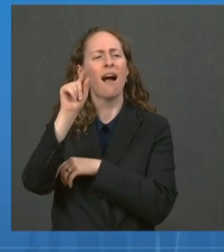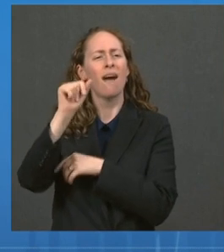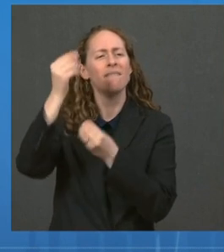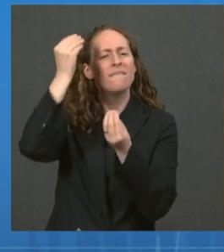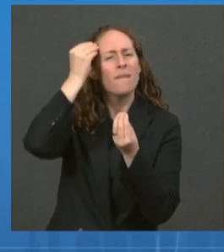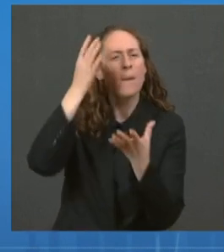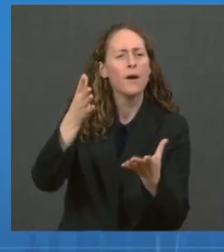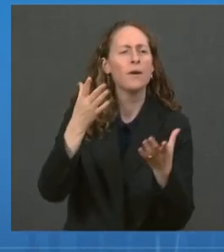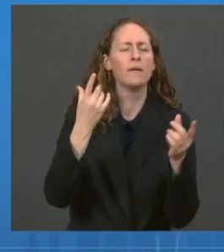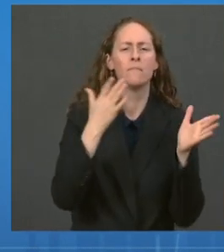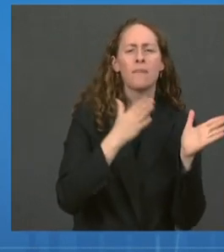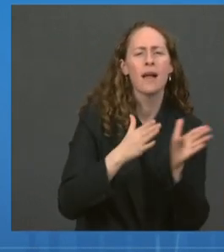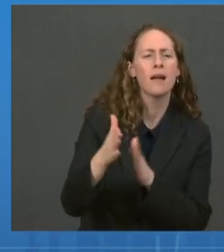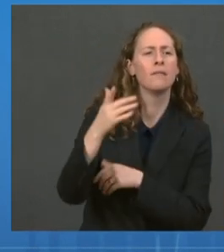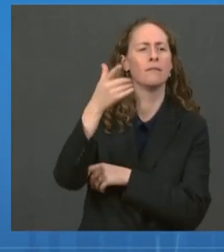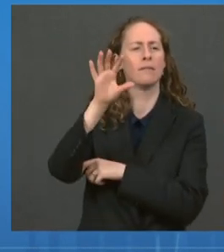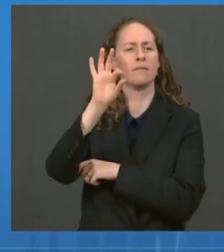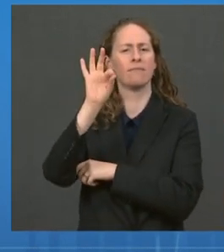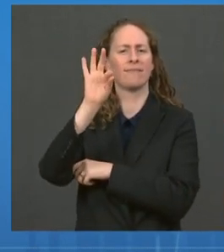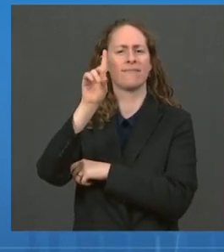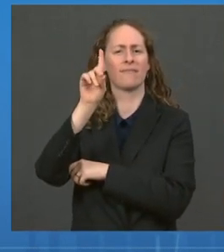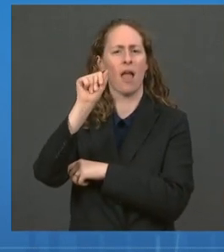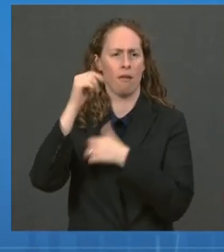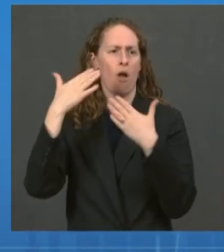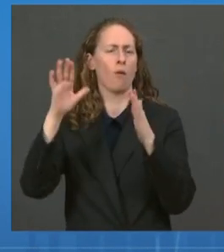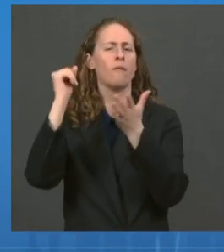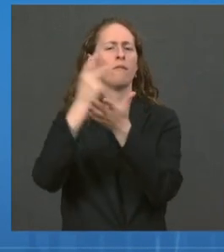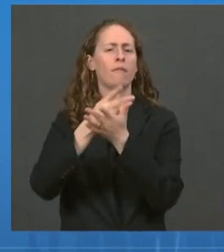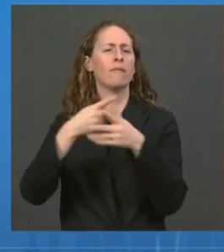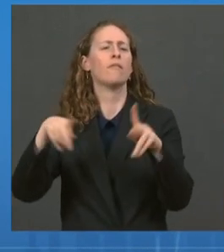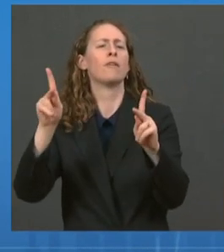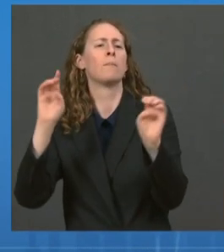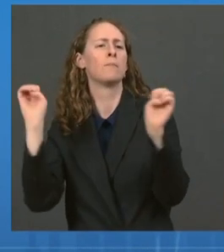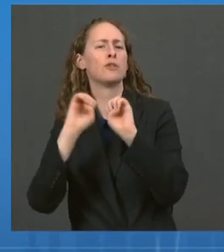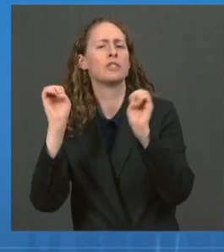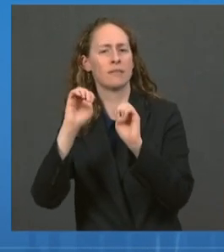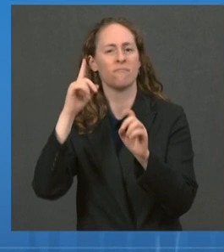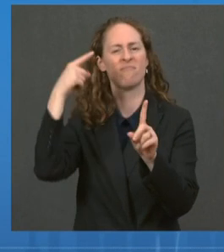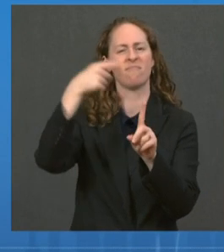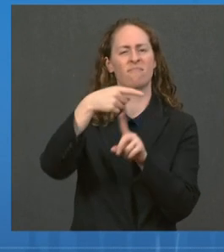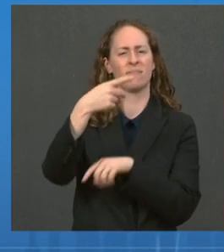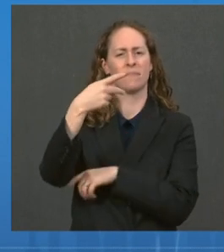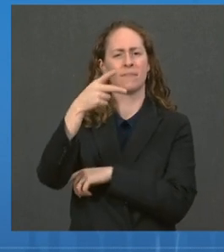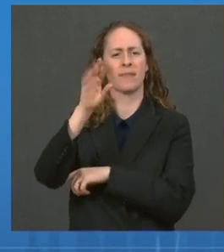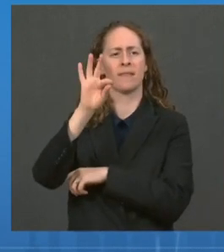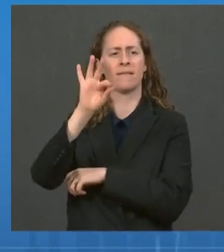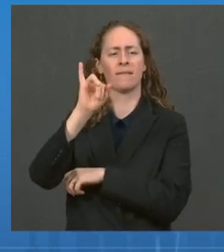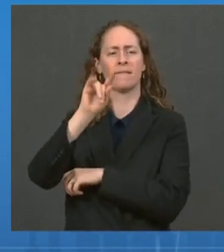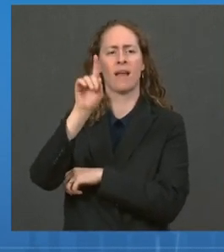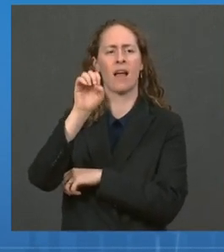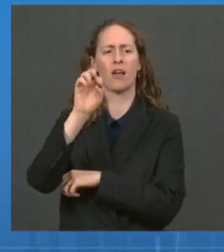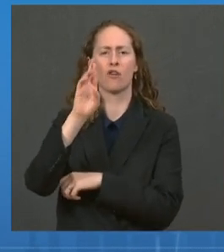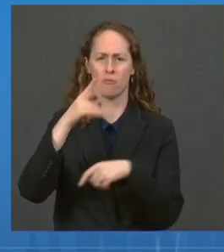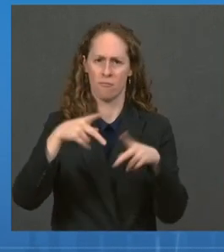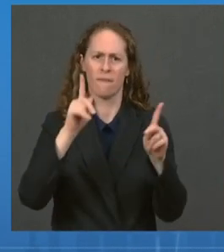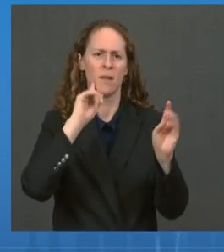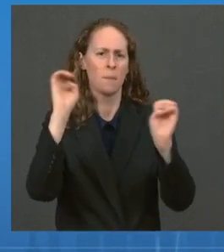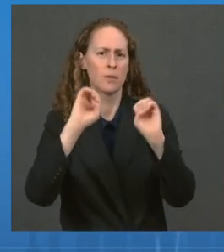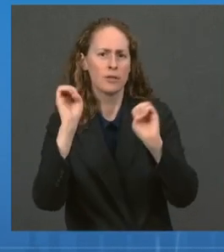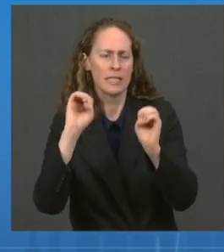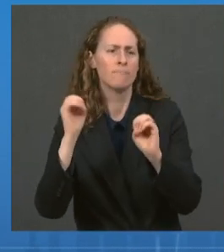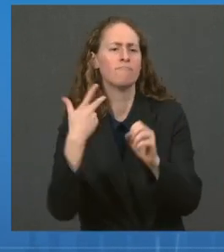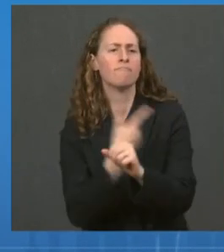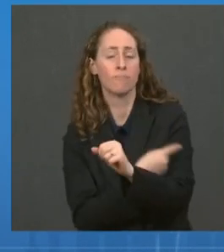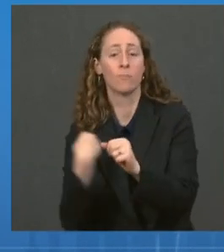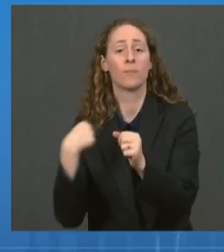authorization of booster doses of the Pfizer-BioNTech COVID-19 vaccine. They met, as they often have